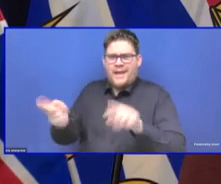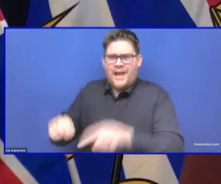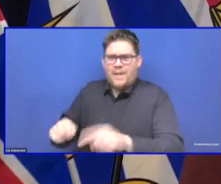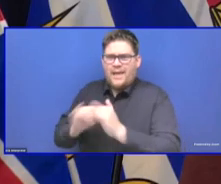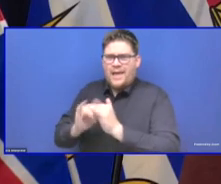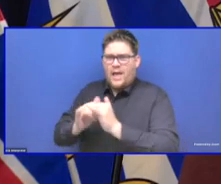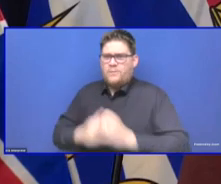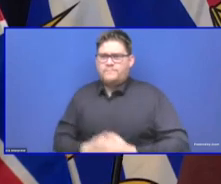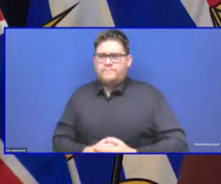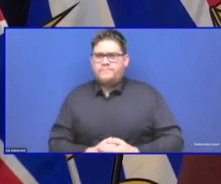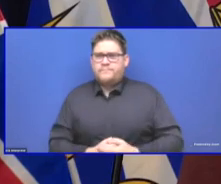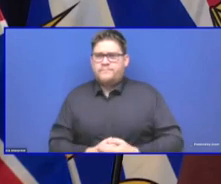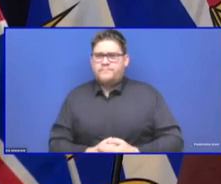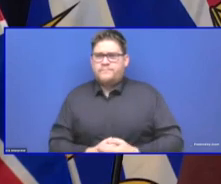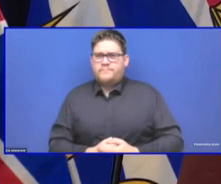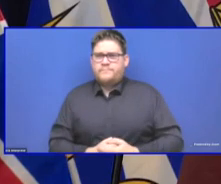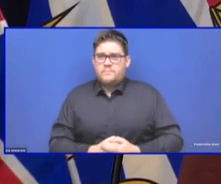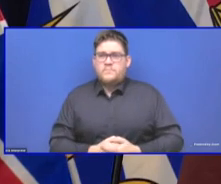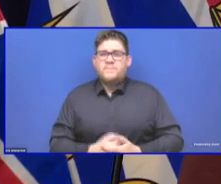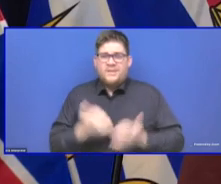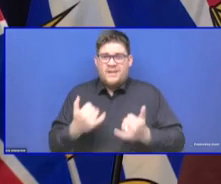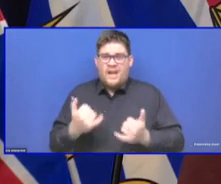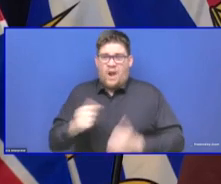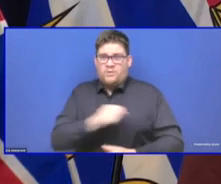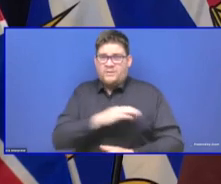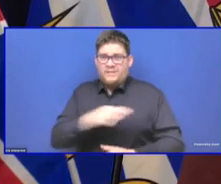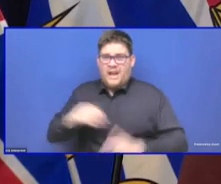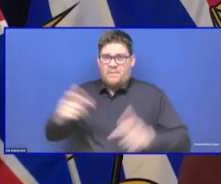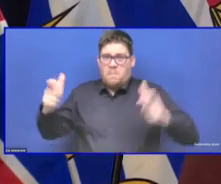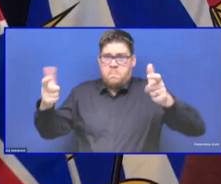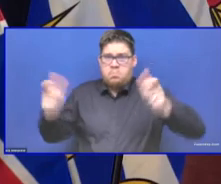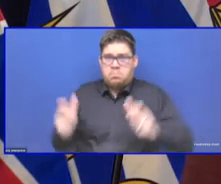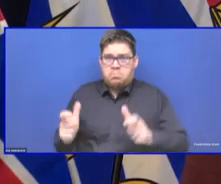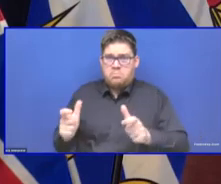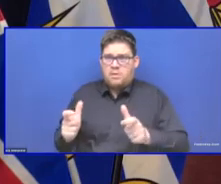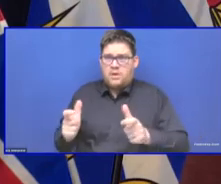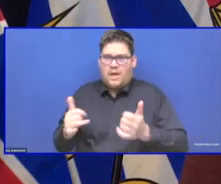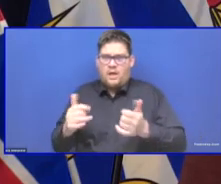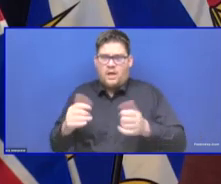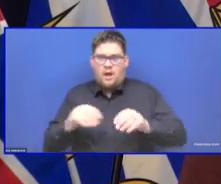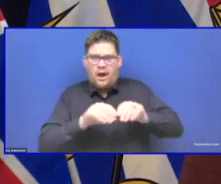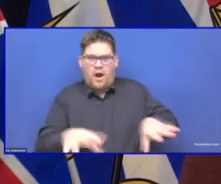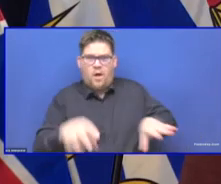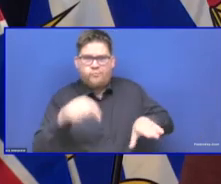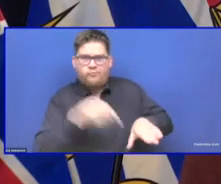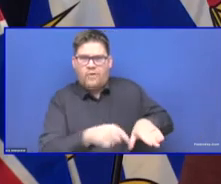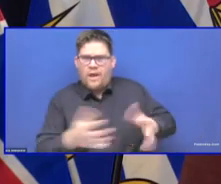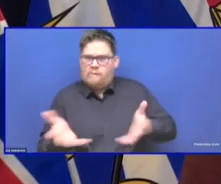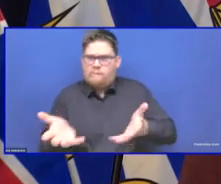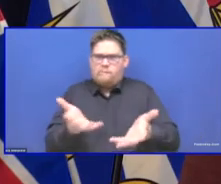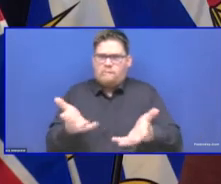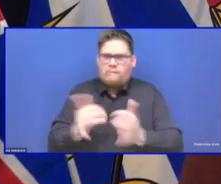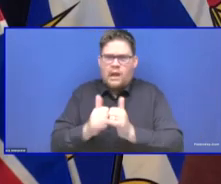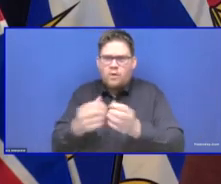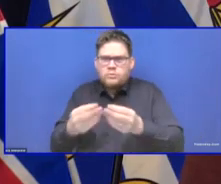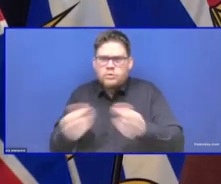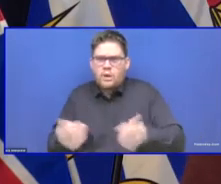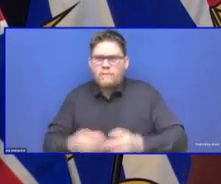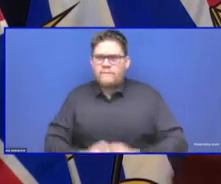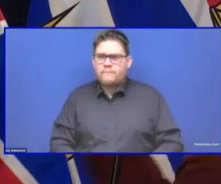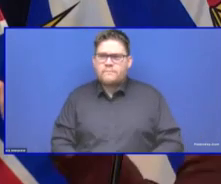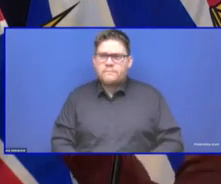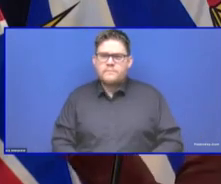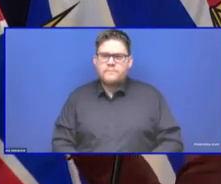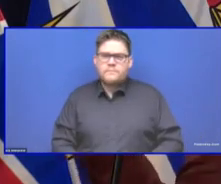as to how that could have happened. Dr. I don't have all of the details around that specific outbreak, but we do know that there